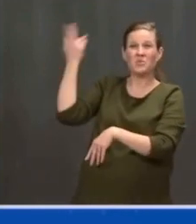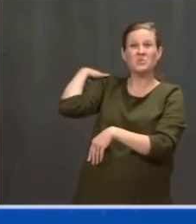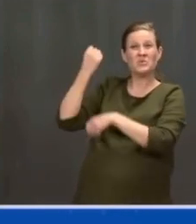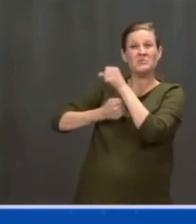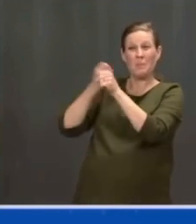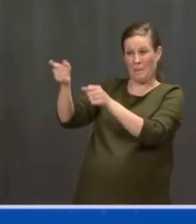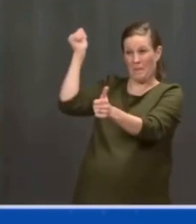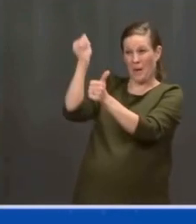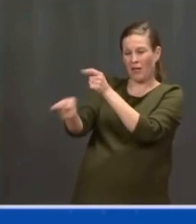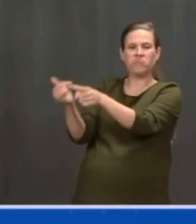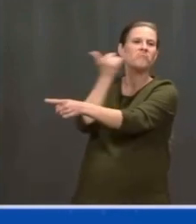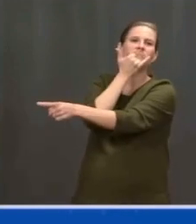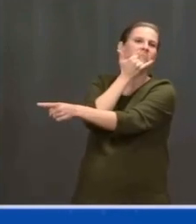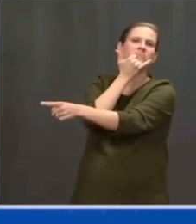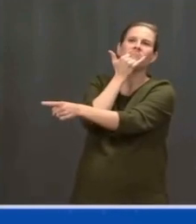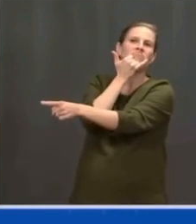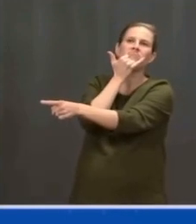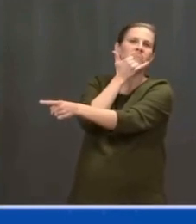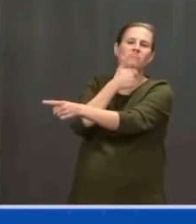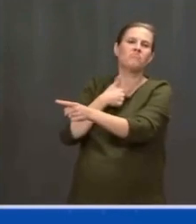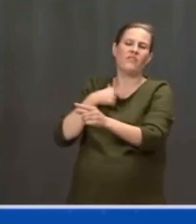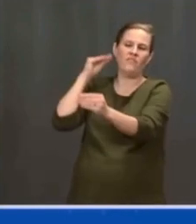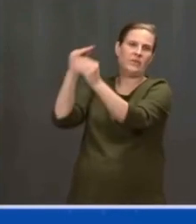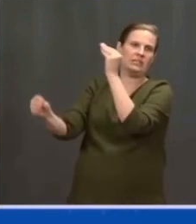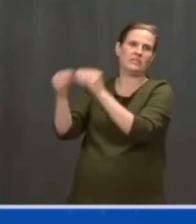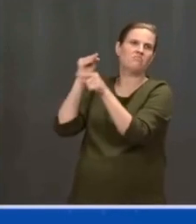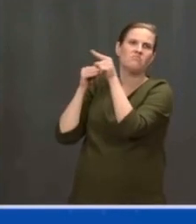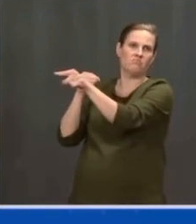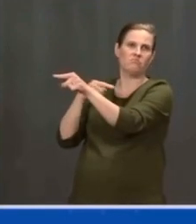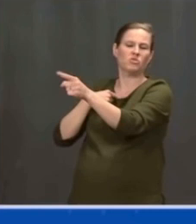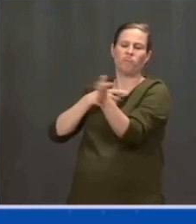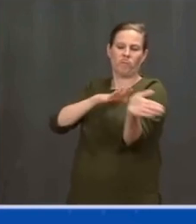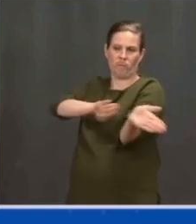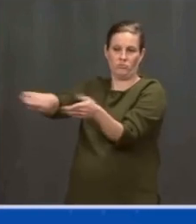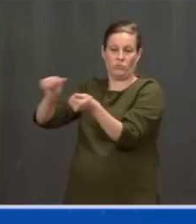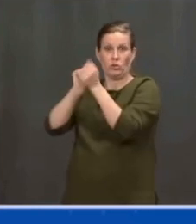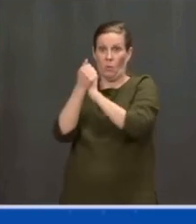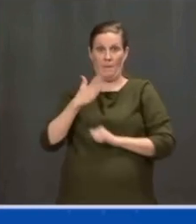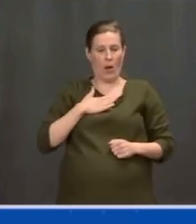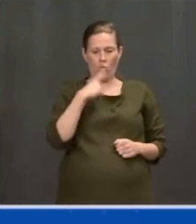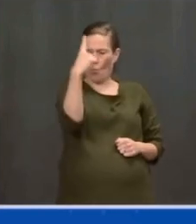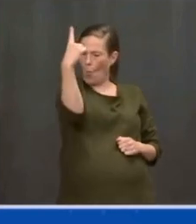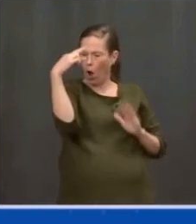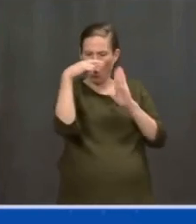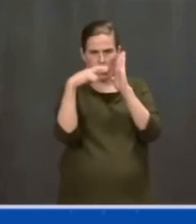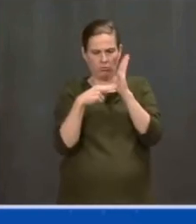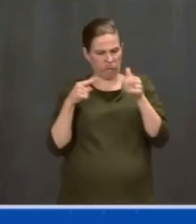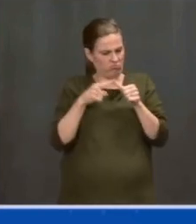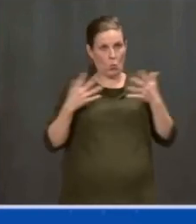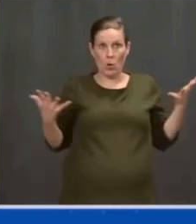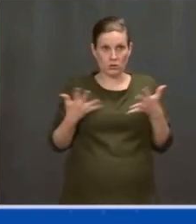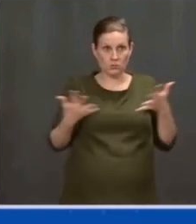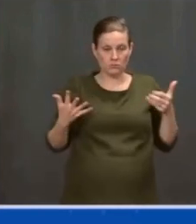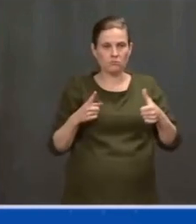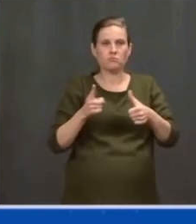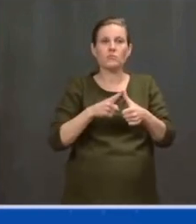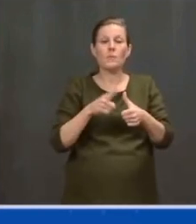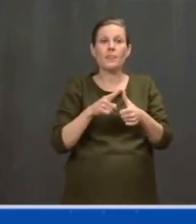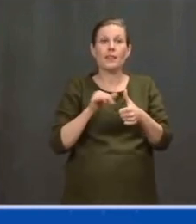I'd start with one rule. No one — let say it again — no one making under $400,000